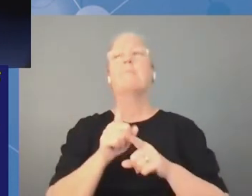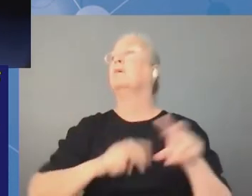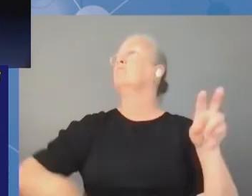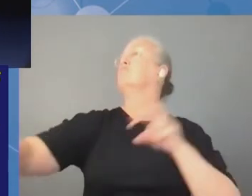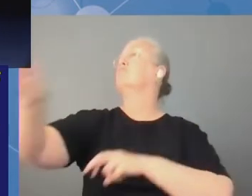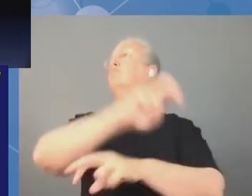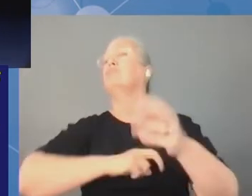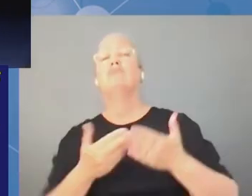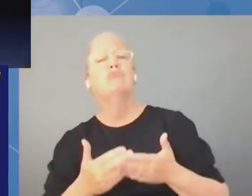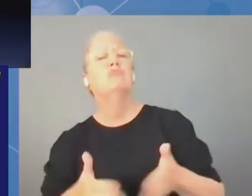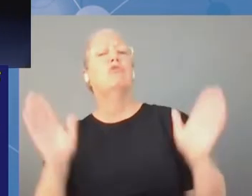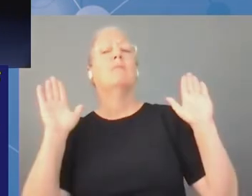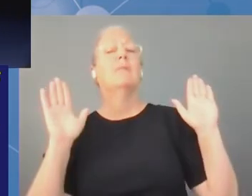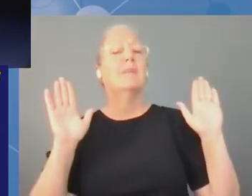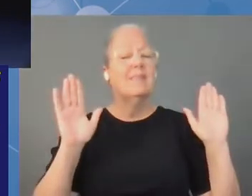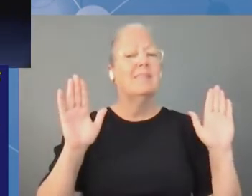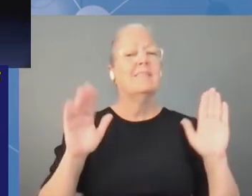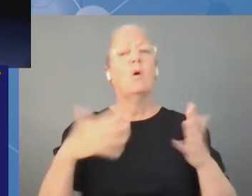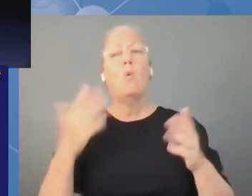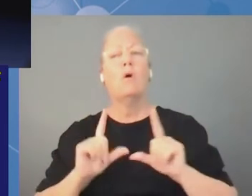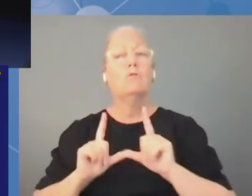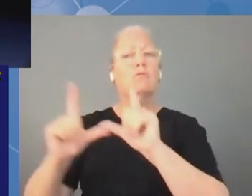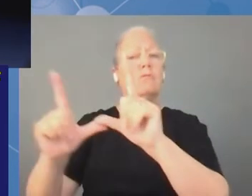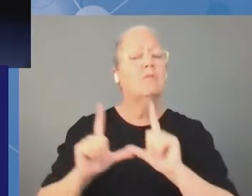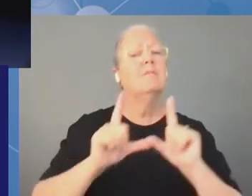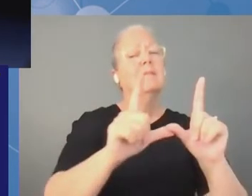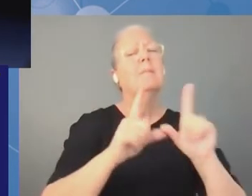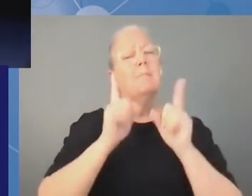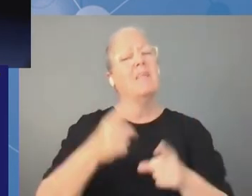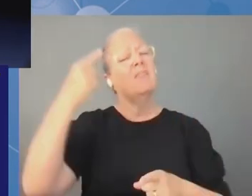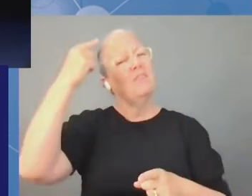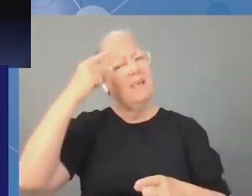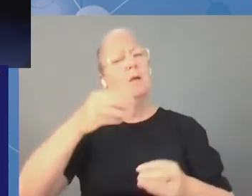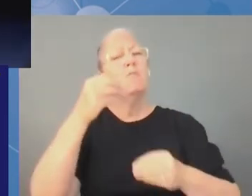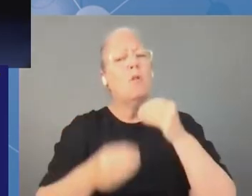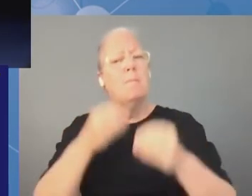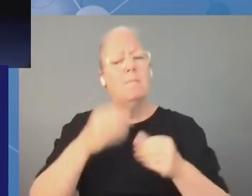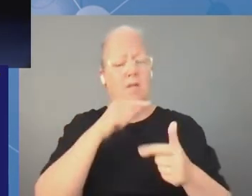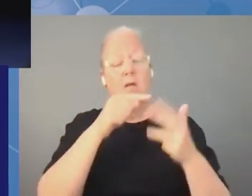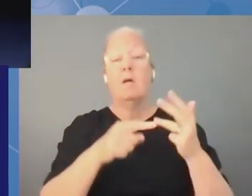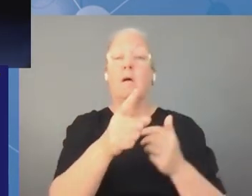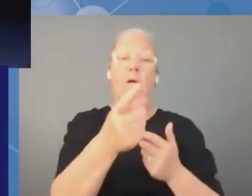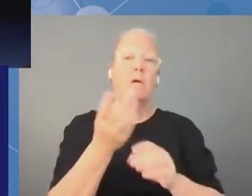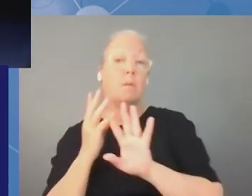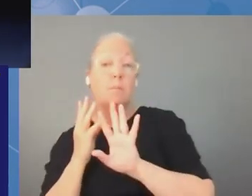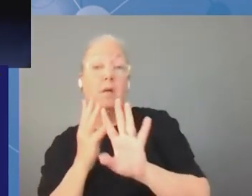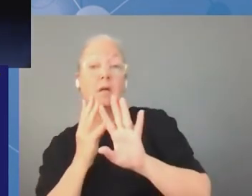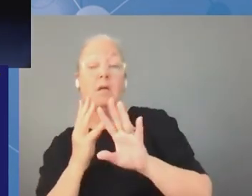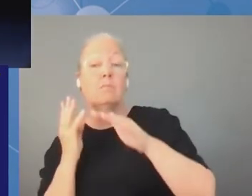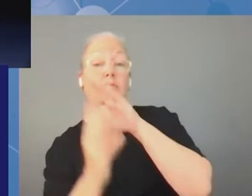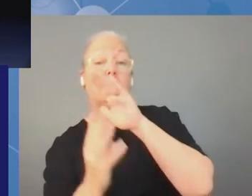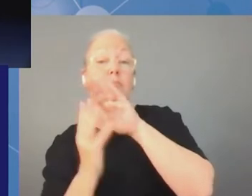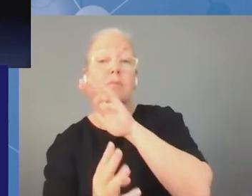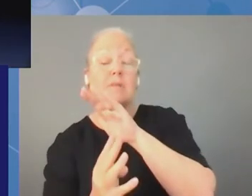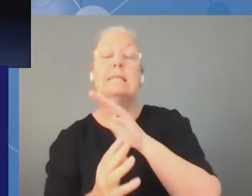please let us not forget about all of the problems pertaining to migration because over the recent years there has